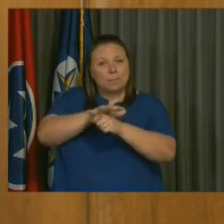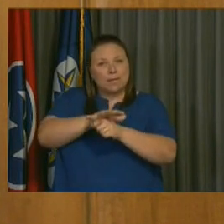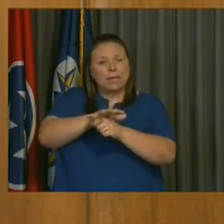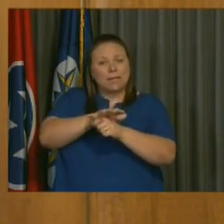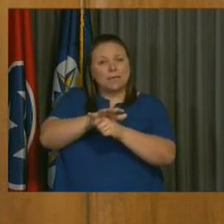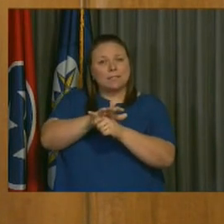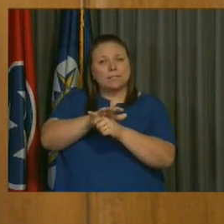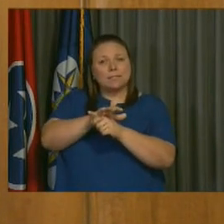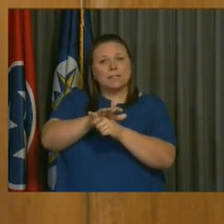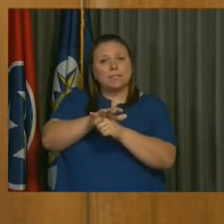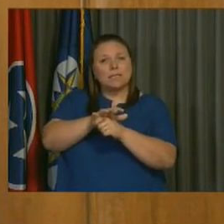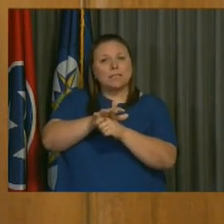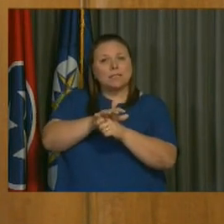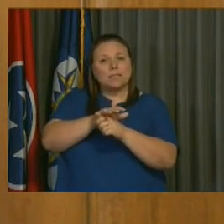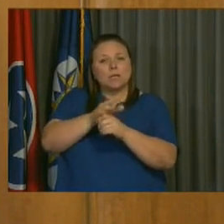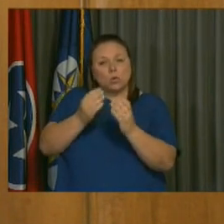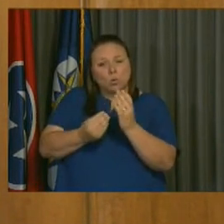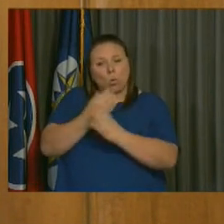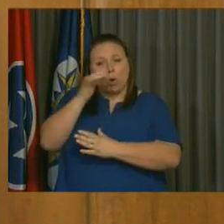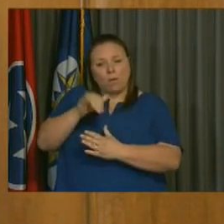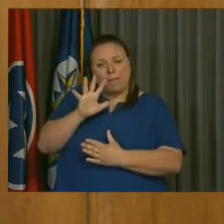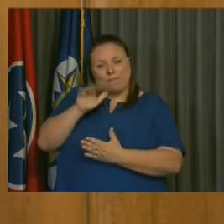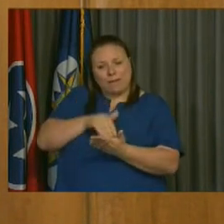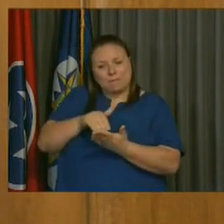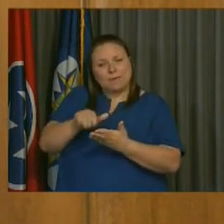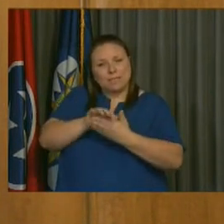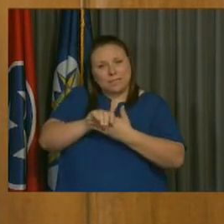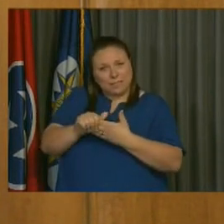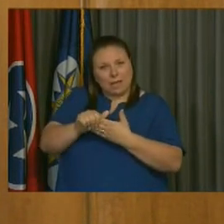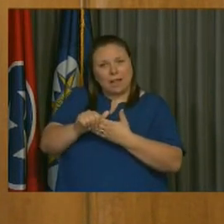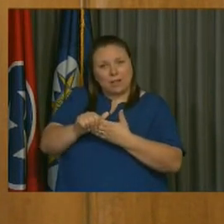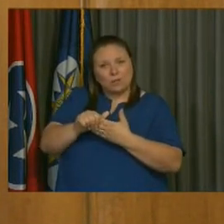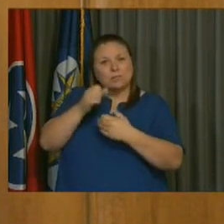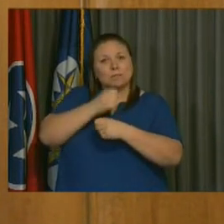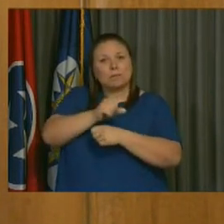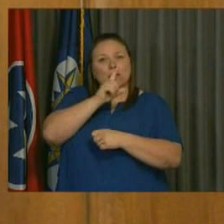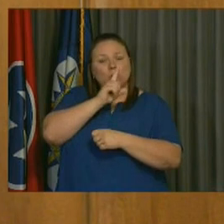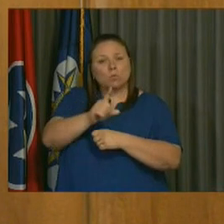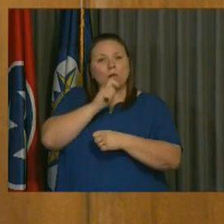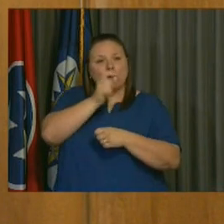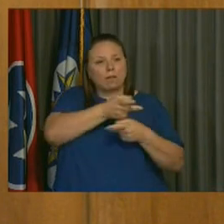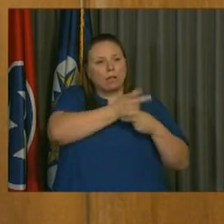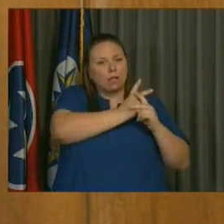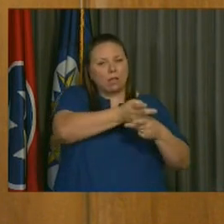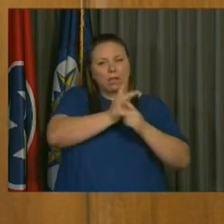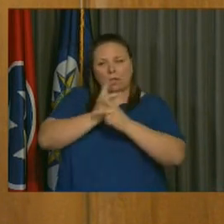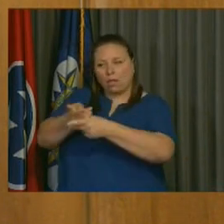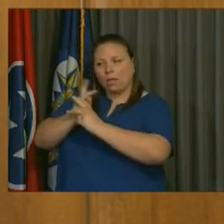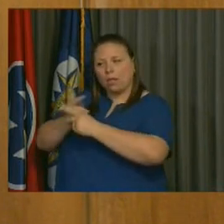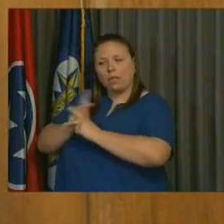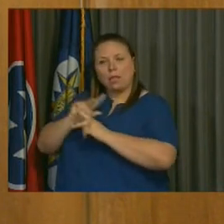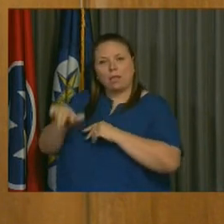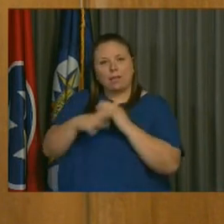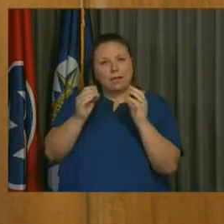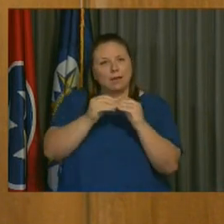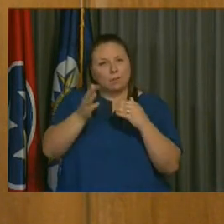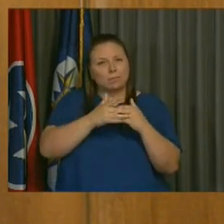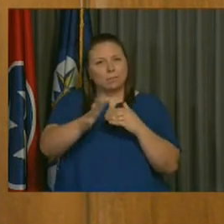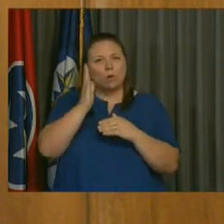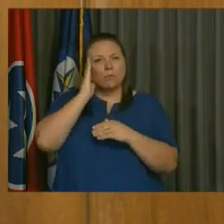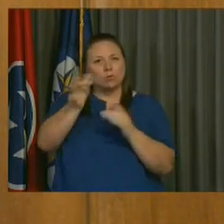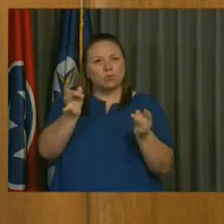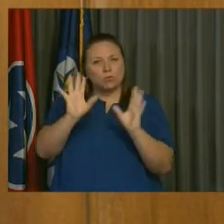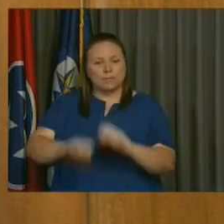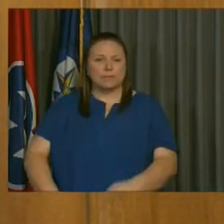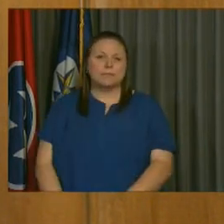future to hopefully growing that fund by itself so that we don't have to fall back on the fund balances that are already so